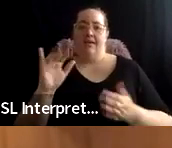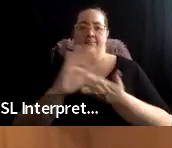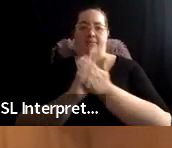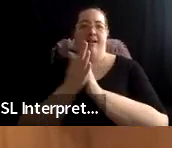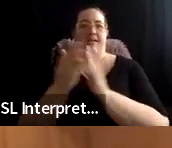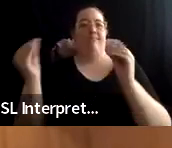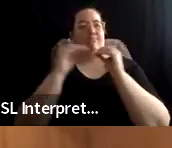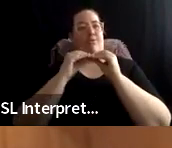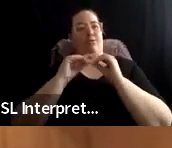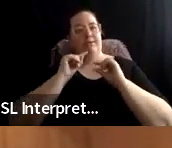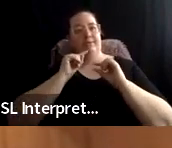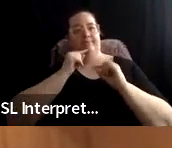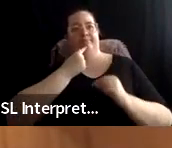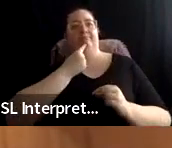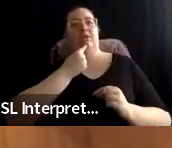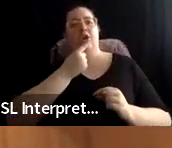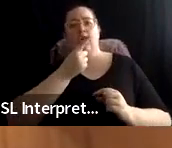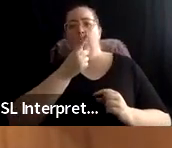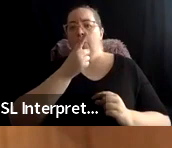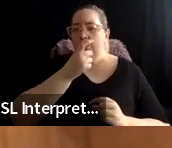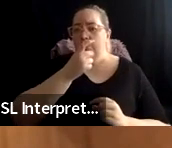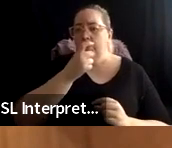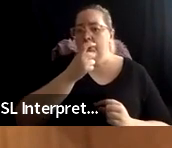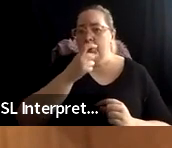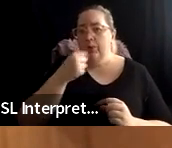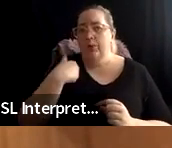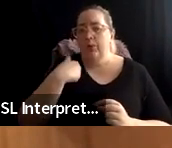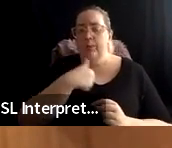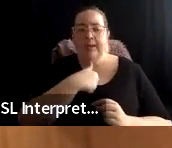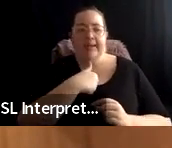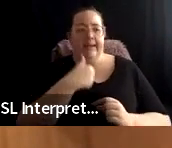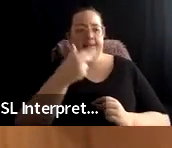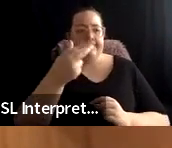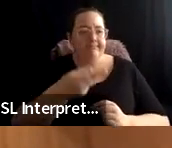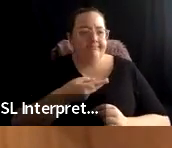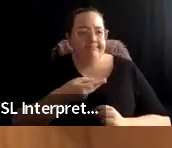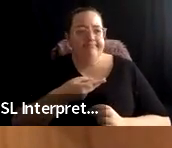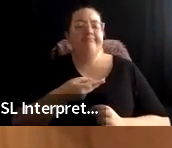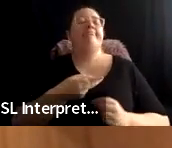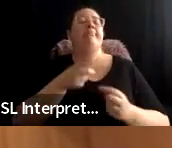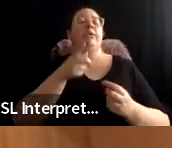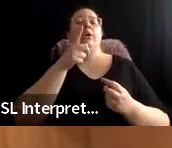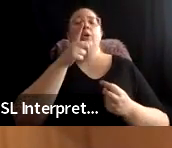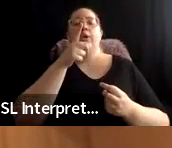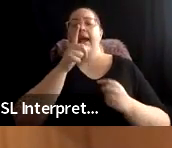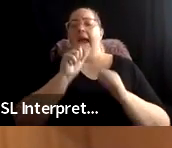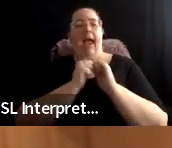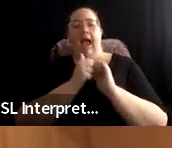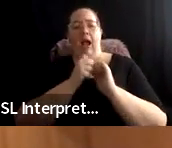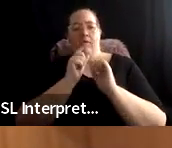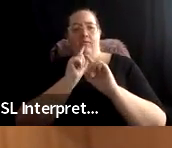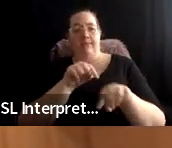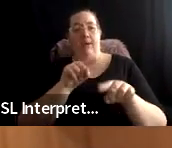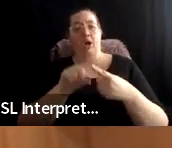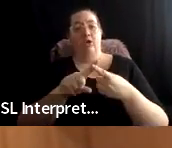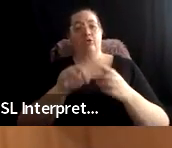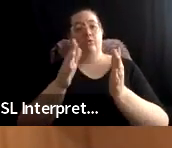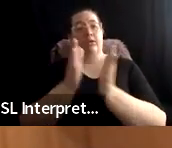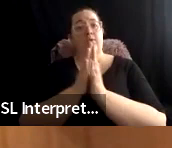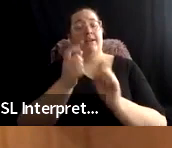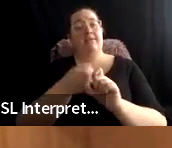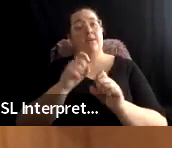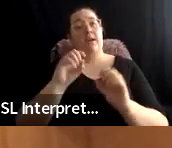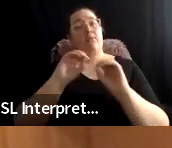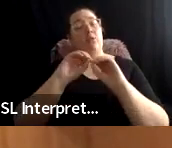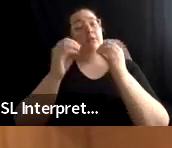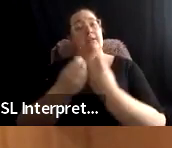commissioning, uh, how we're trying to be responsive to requests from organizations that center indigenous work,